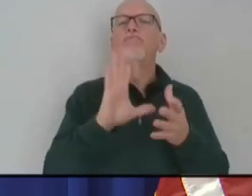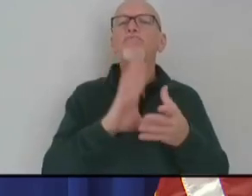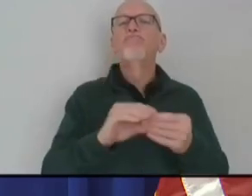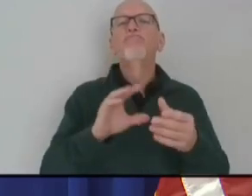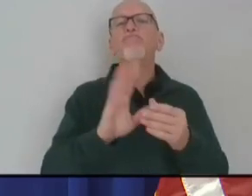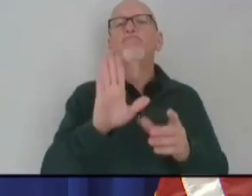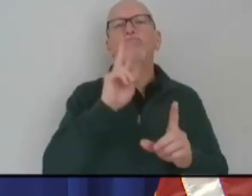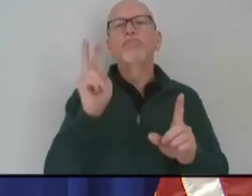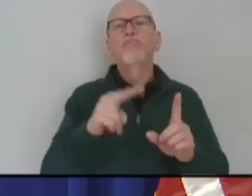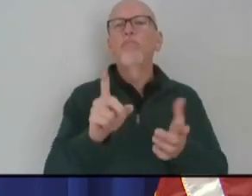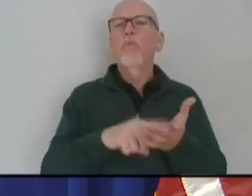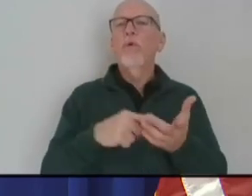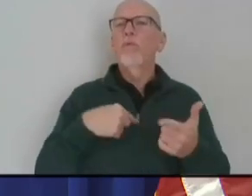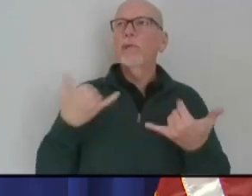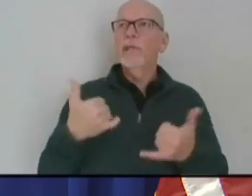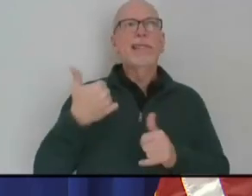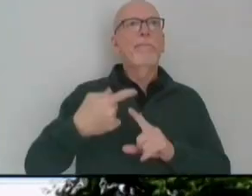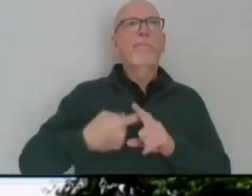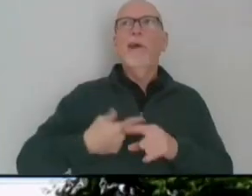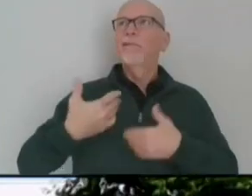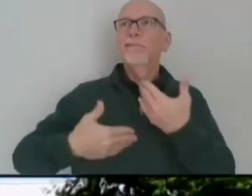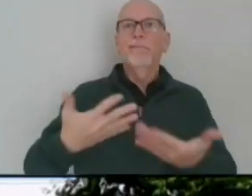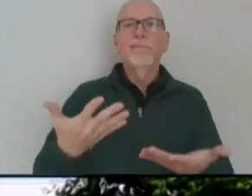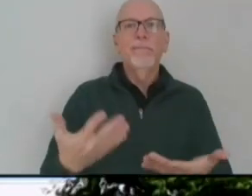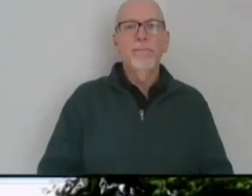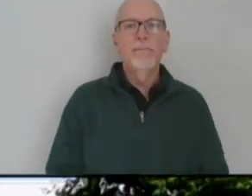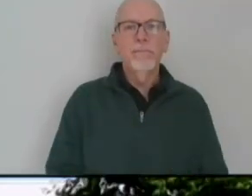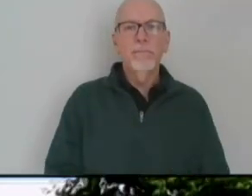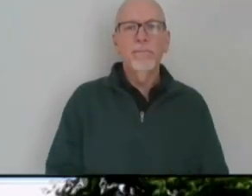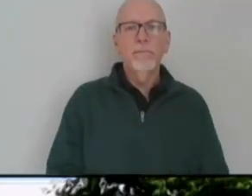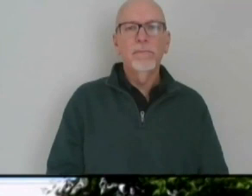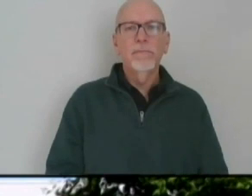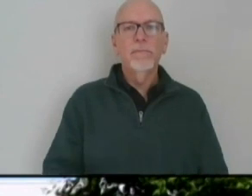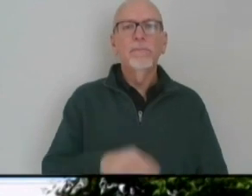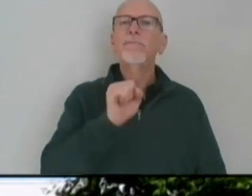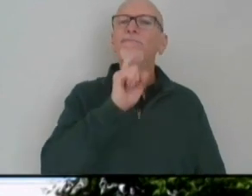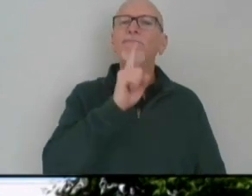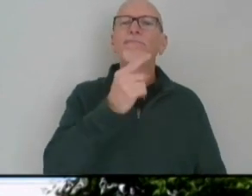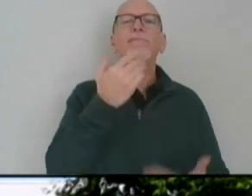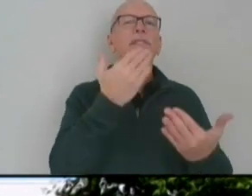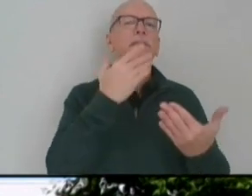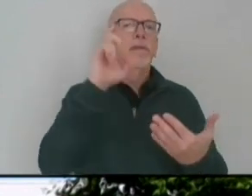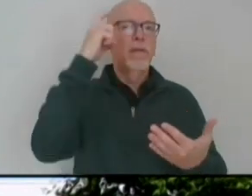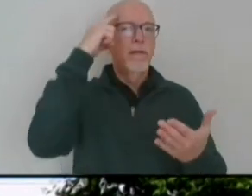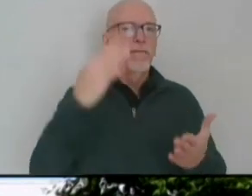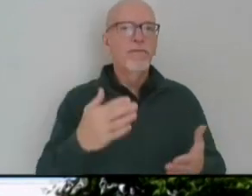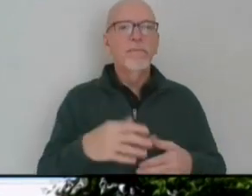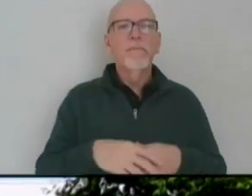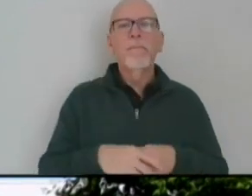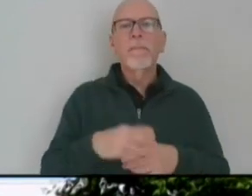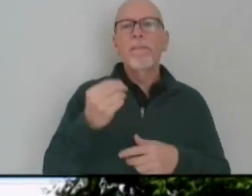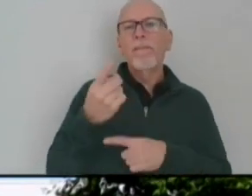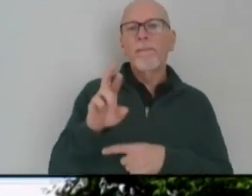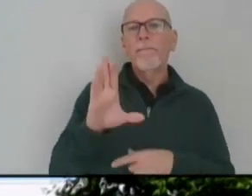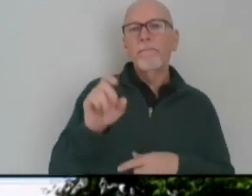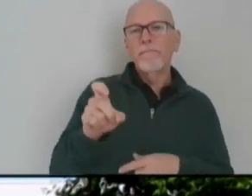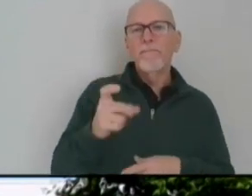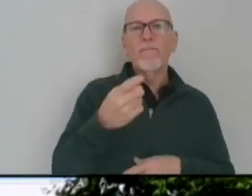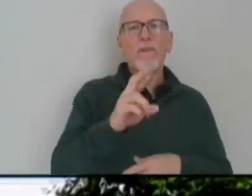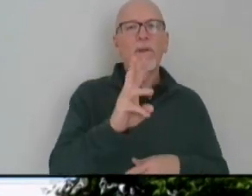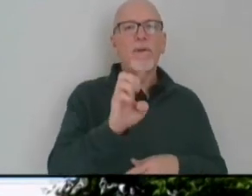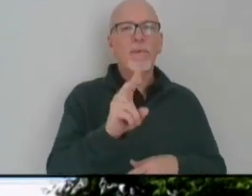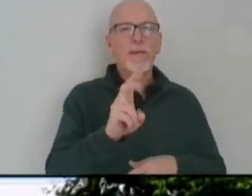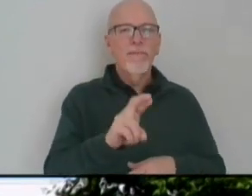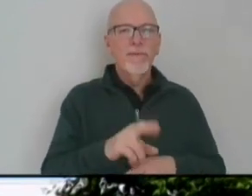where we are 10 months into this now? Certainly. Thank you, Governor and Dr. Box and Dr. Weaver.